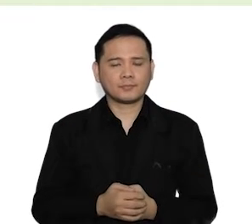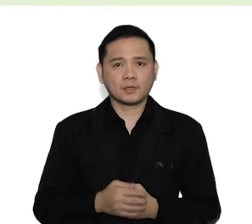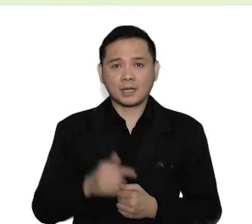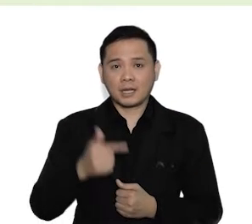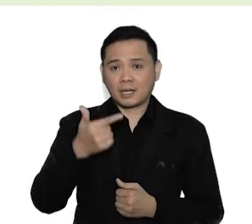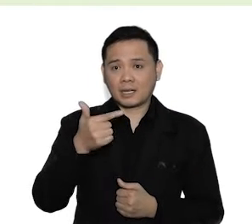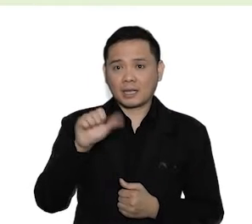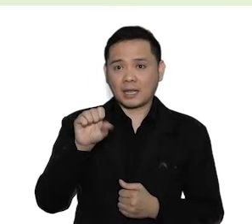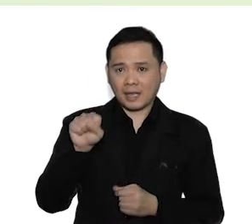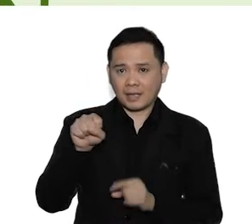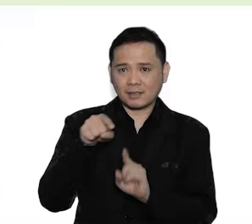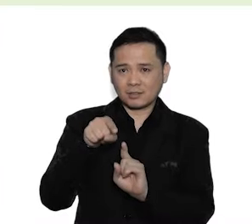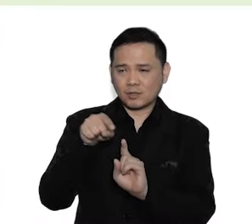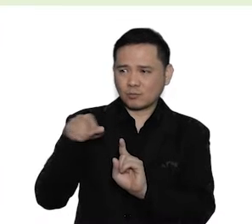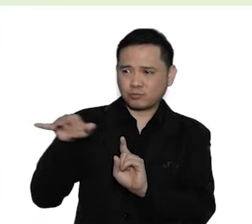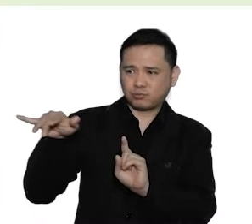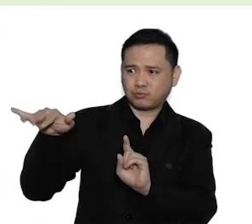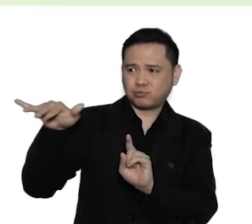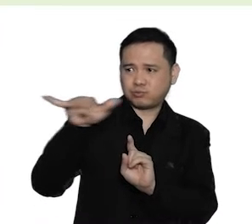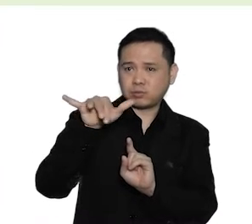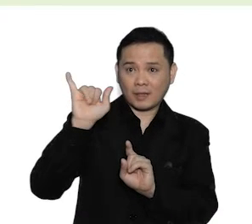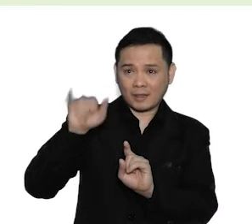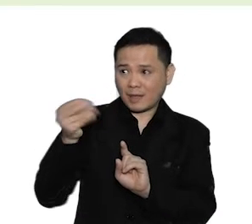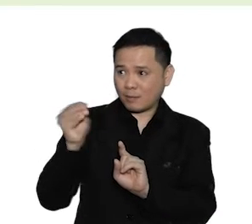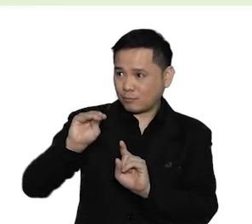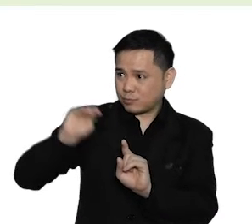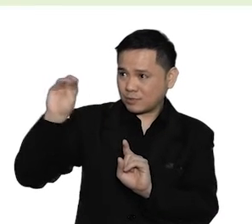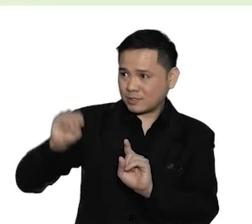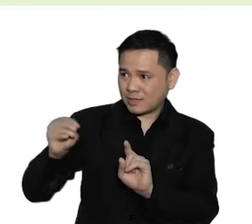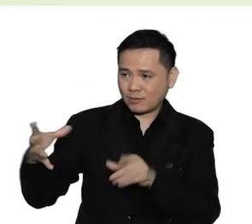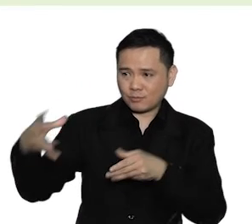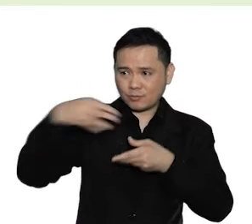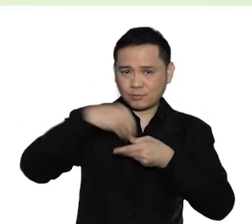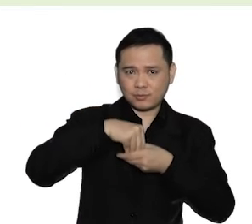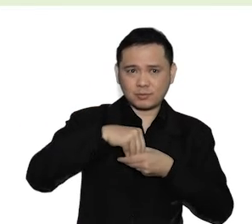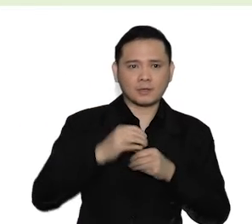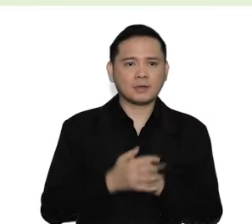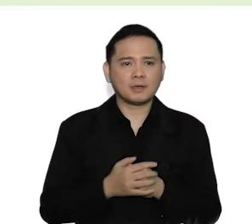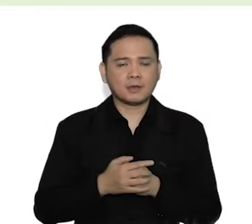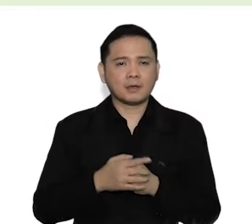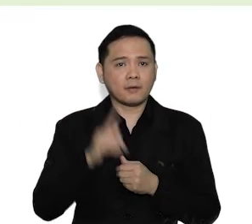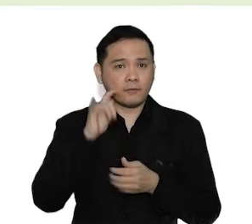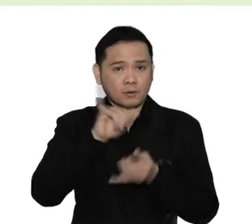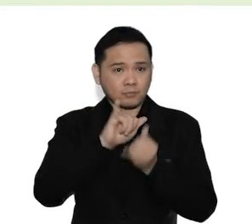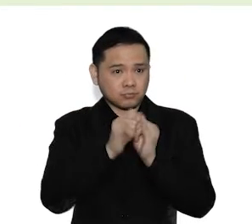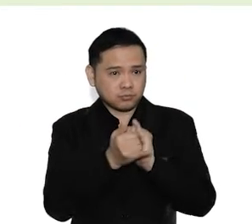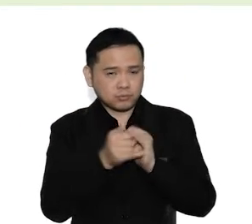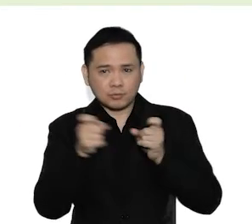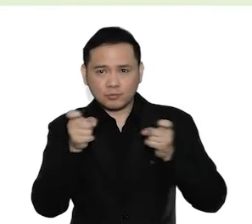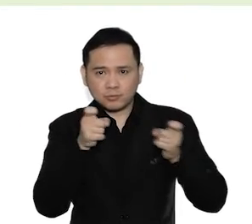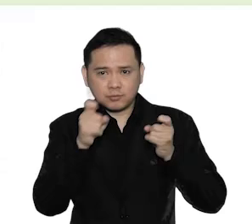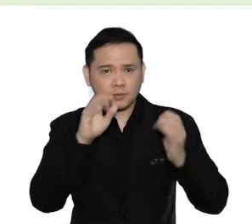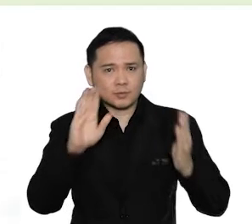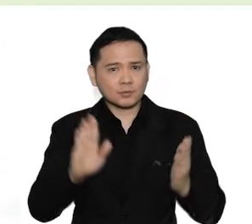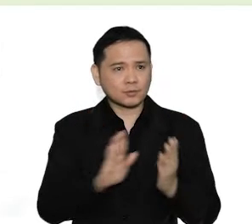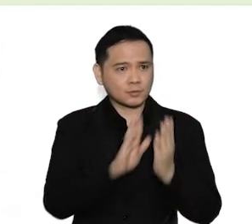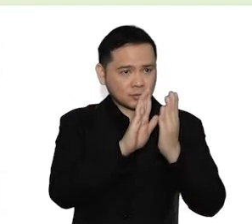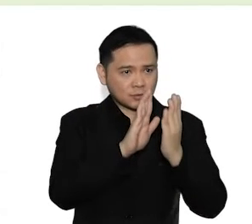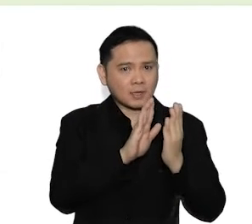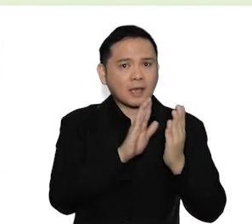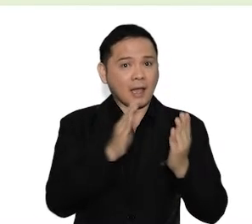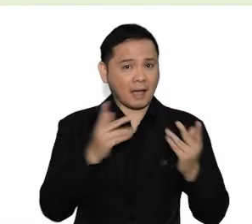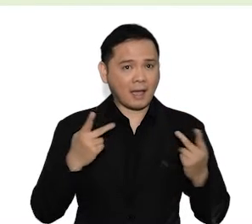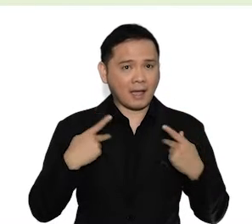At this stage, the local greenhouse gas inventory is considered for both adaptation and mitigation